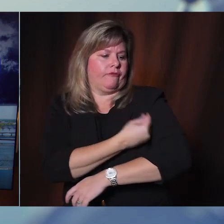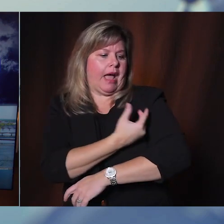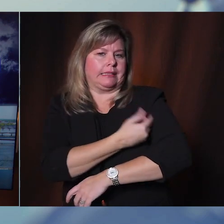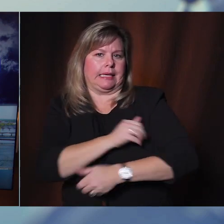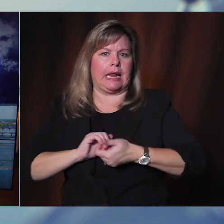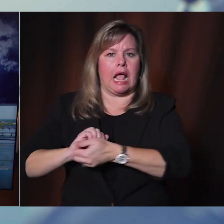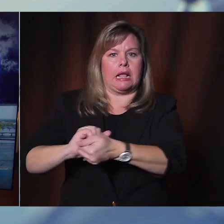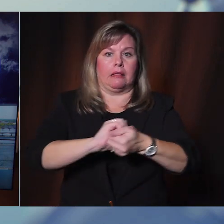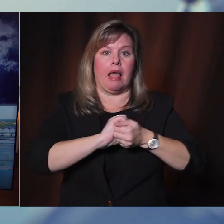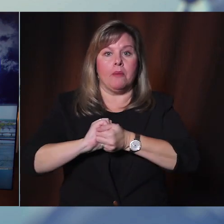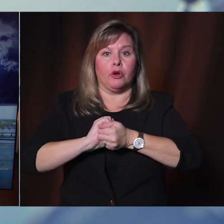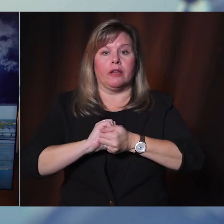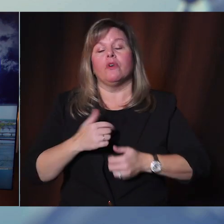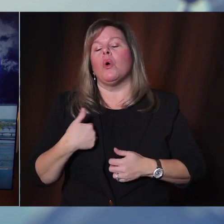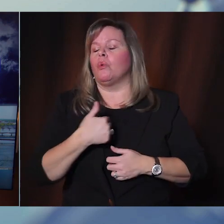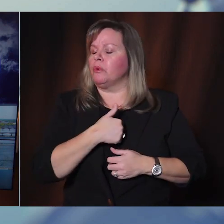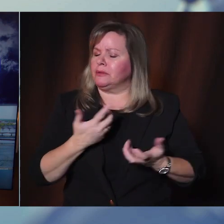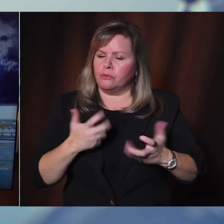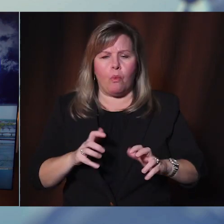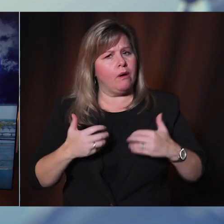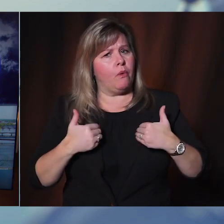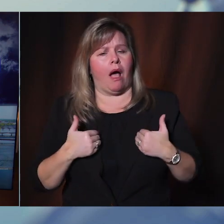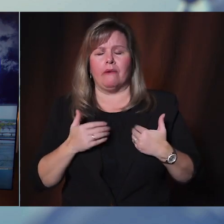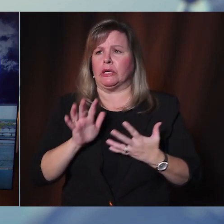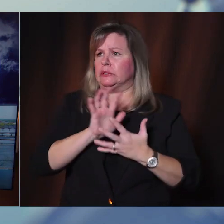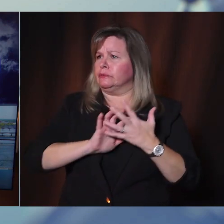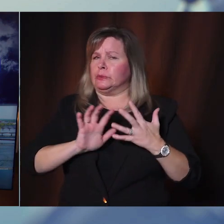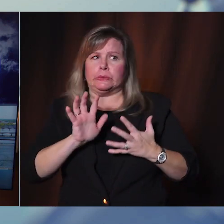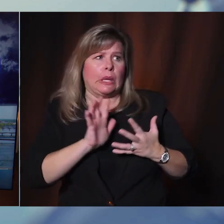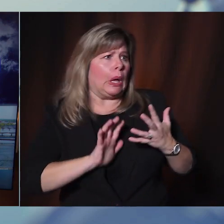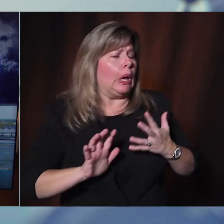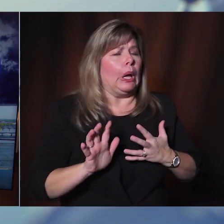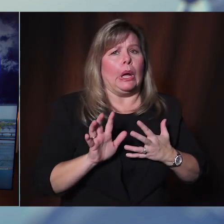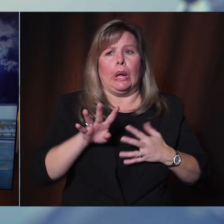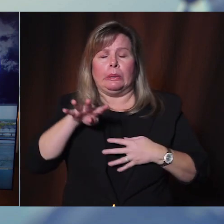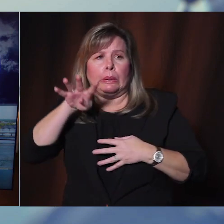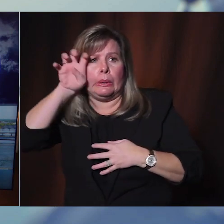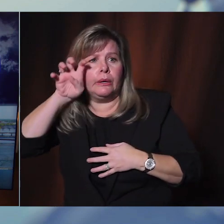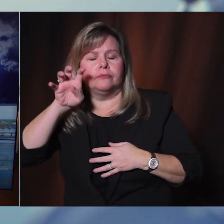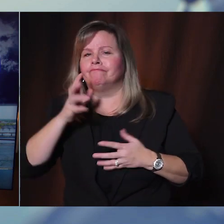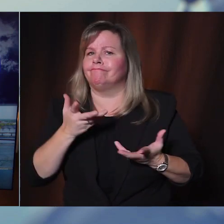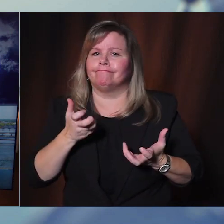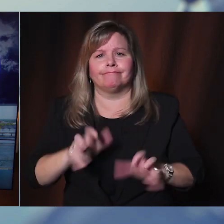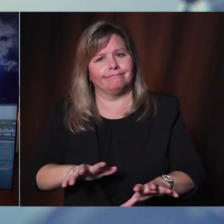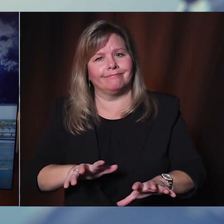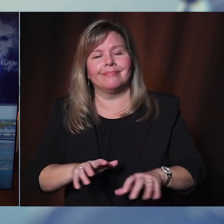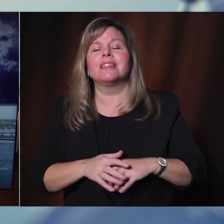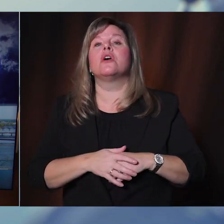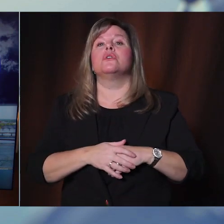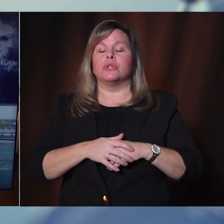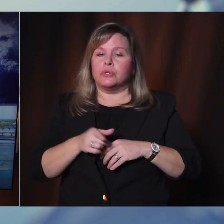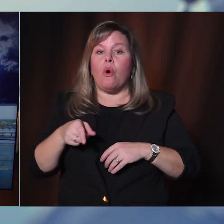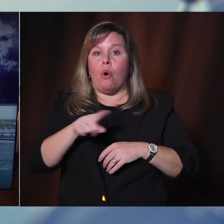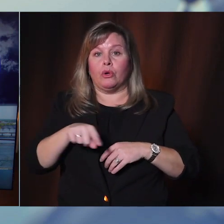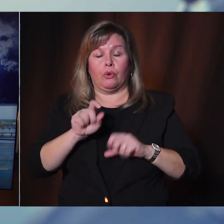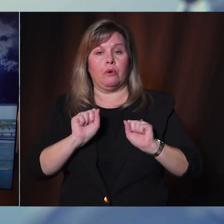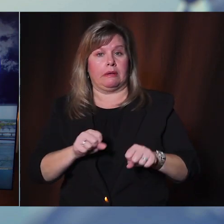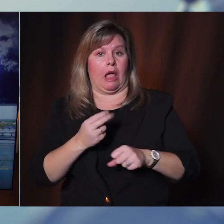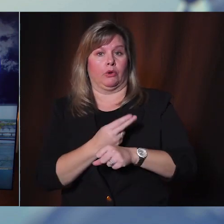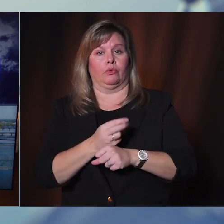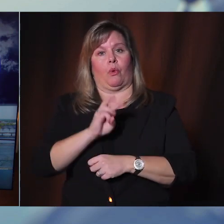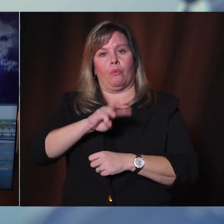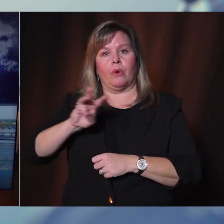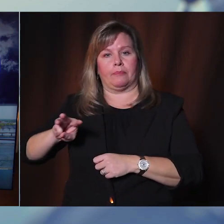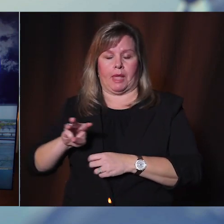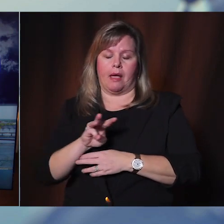together so we can avoid confusion as much as possible and speak with one message. You can find our website at